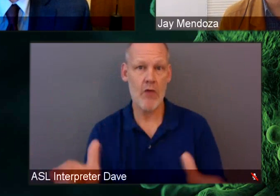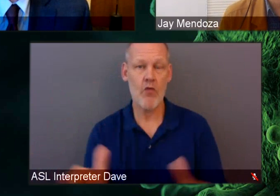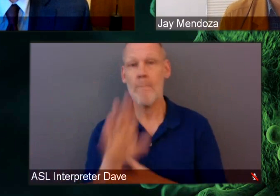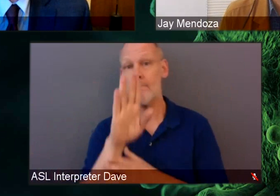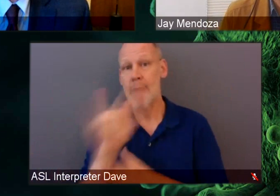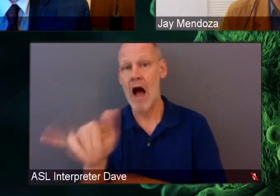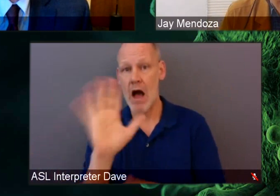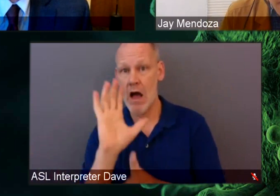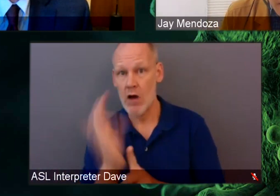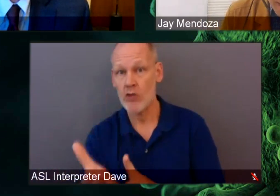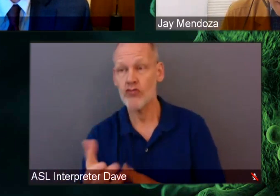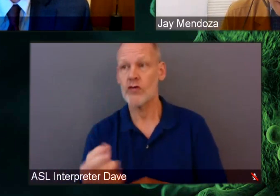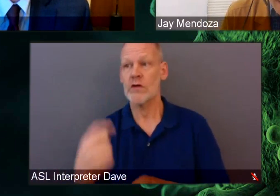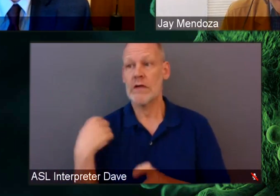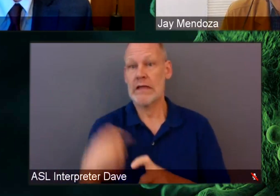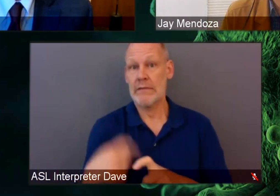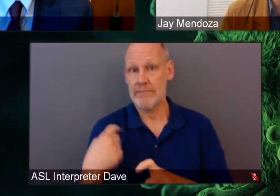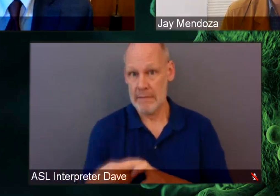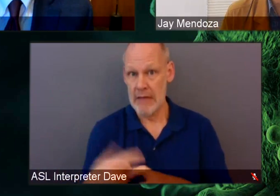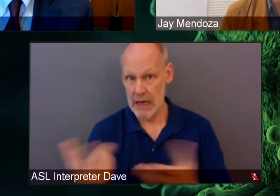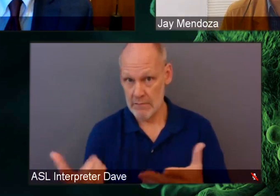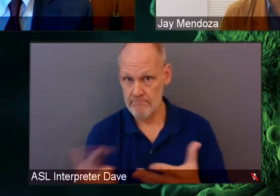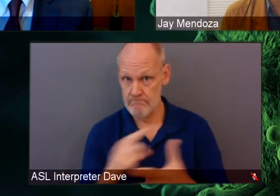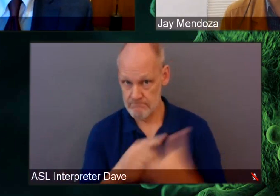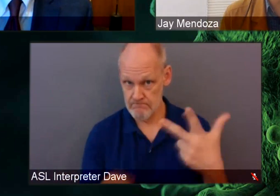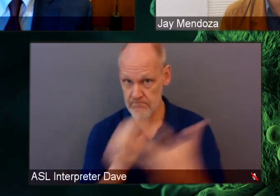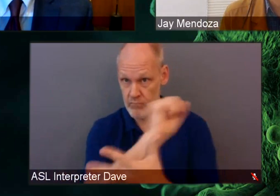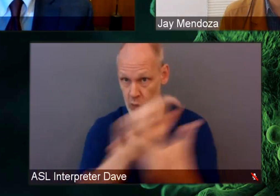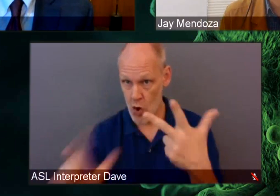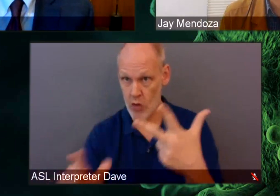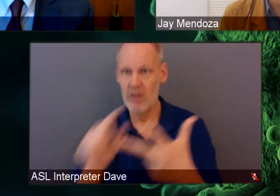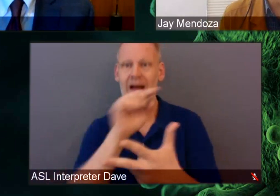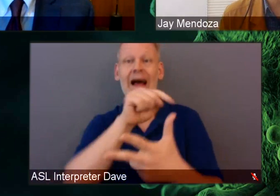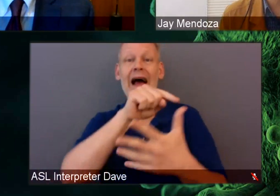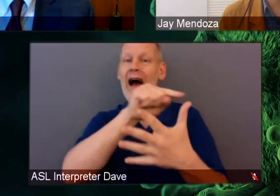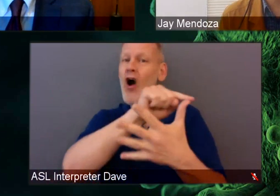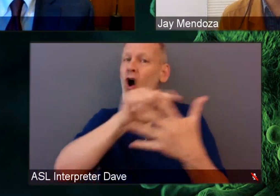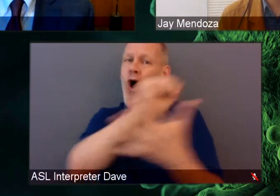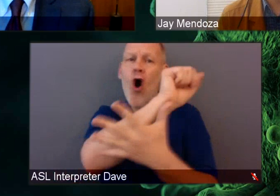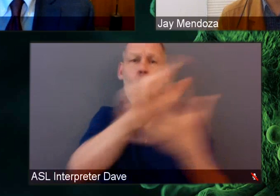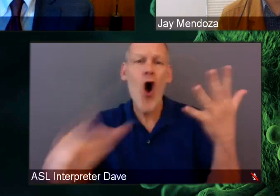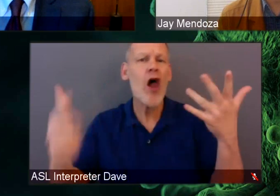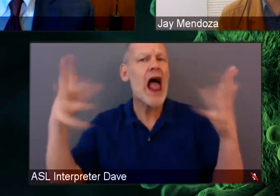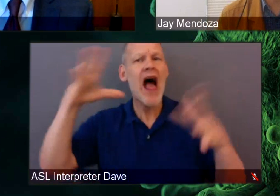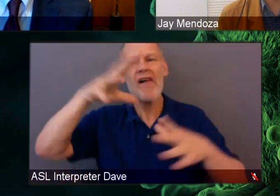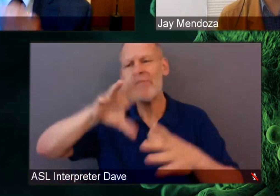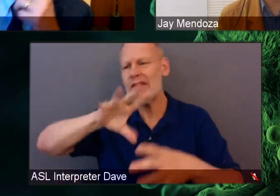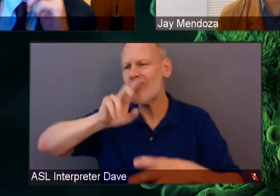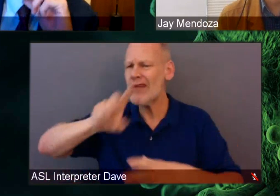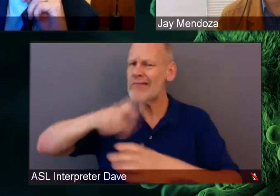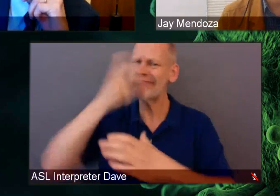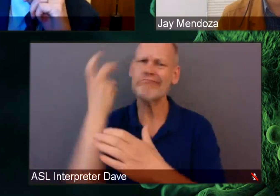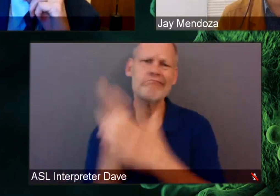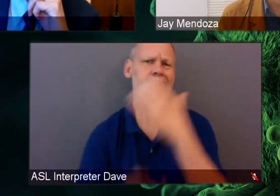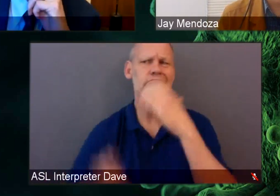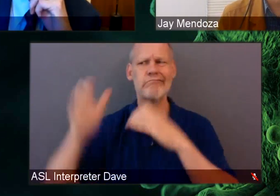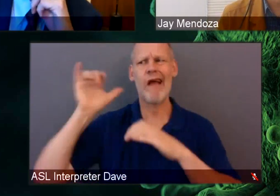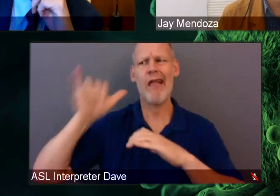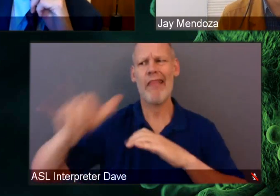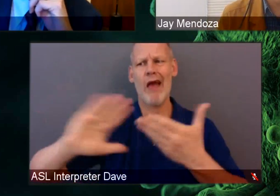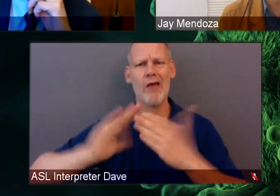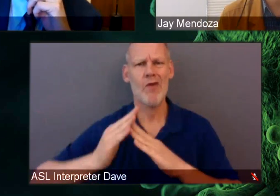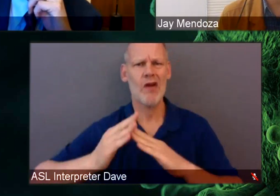and they, they've been working in that community for decades. They have built trust. They,